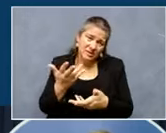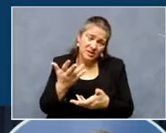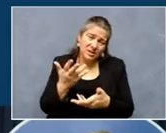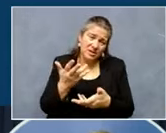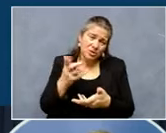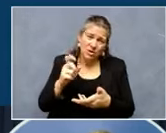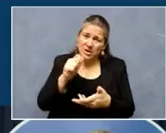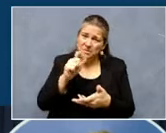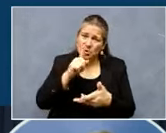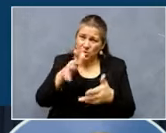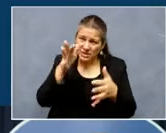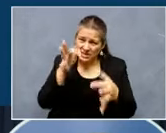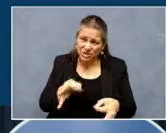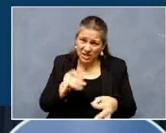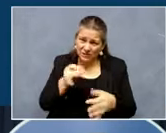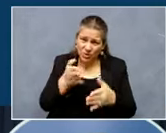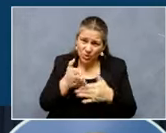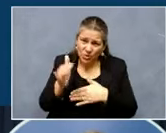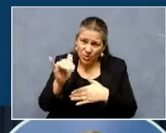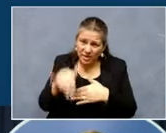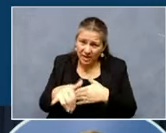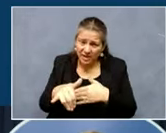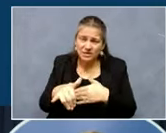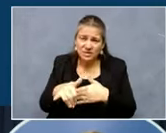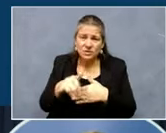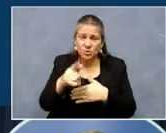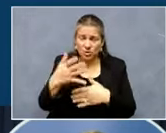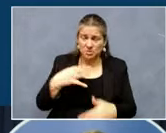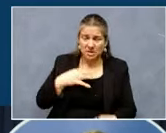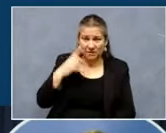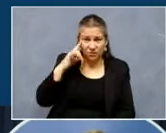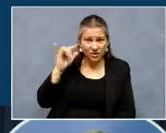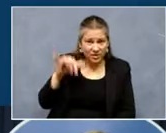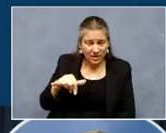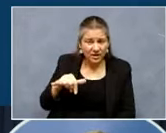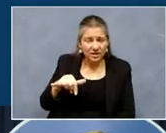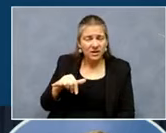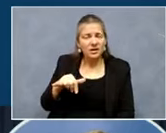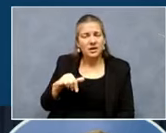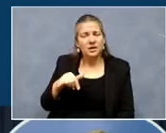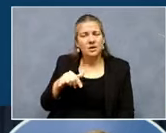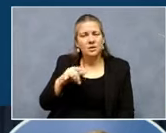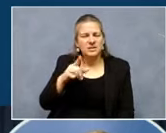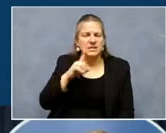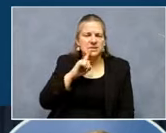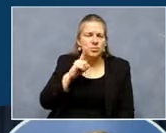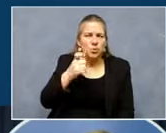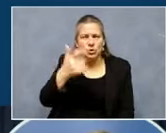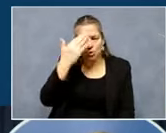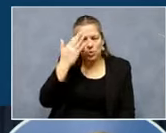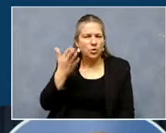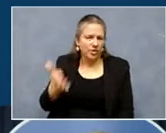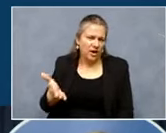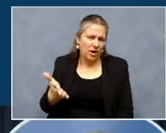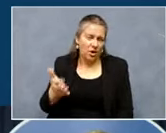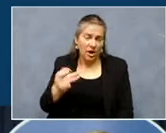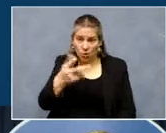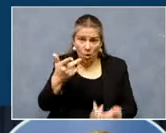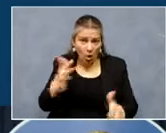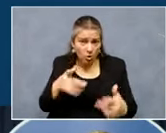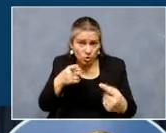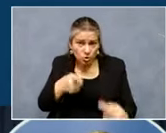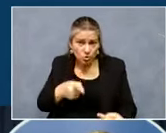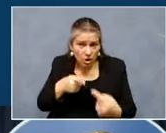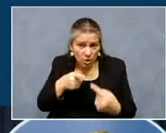gone through this, if you want to apply for those funds, but I want you to know that they're there. If you're already struggling and you struggled